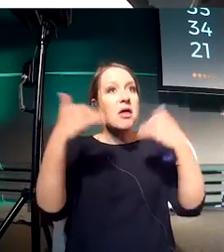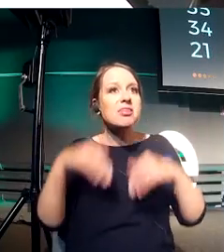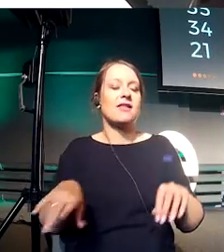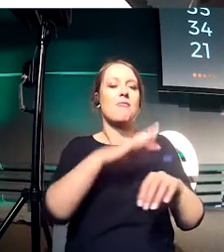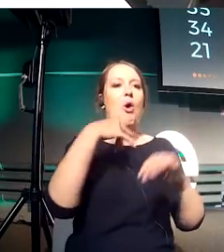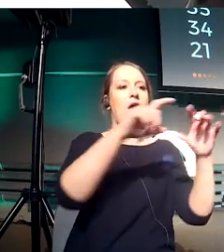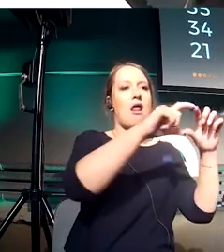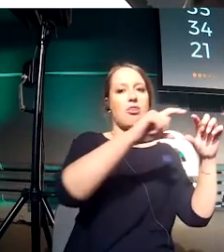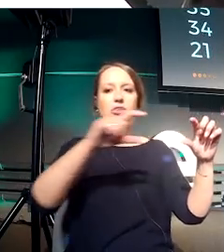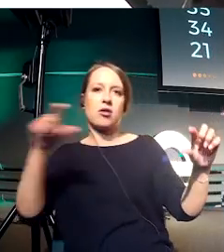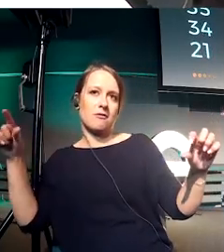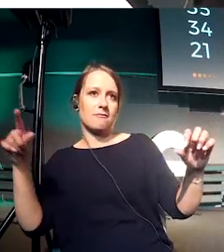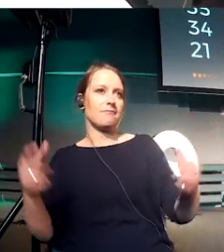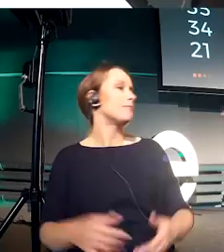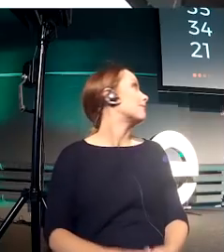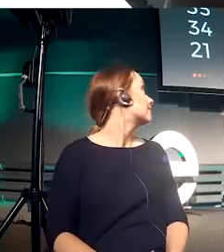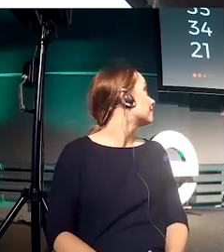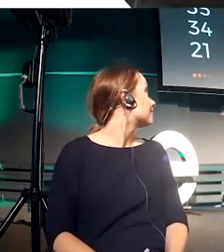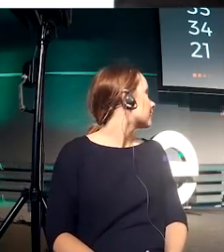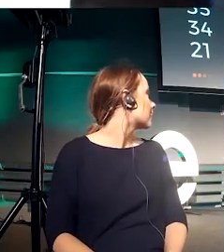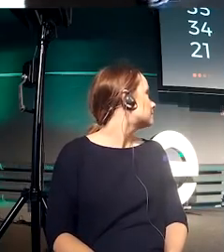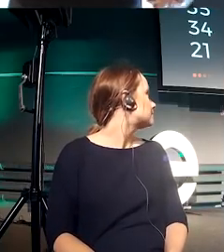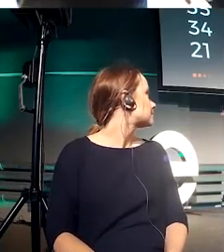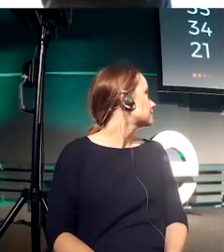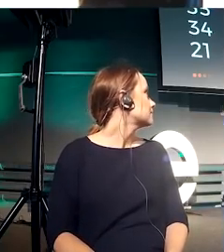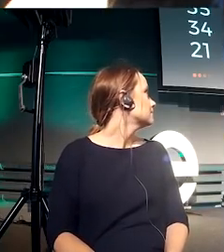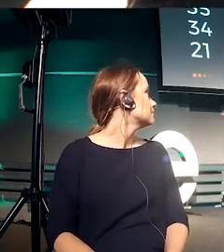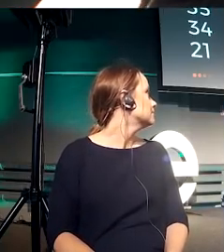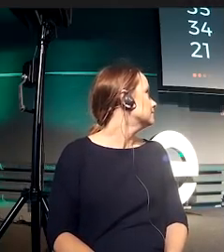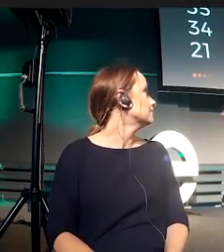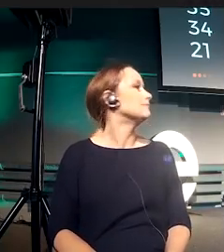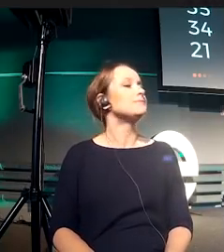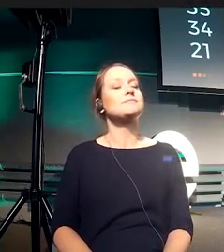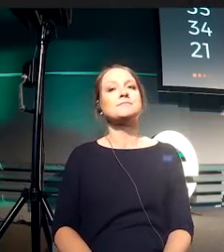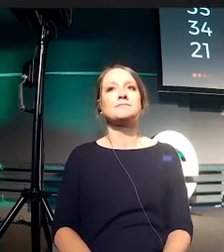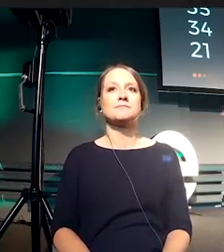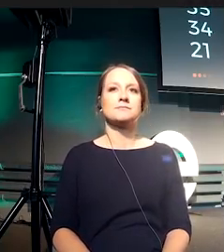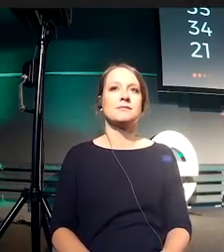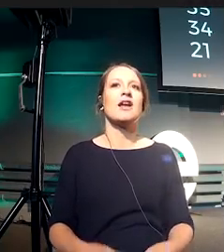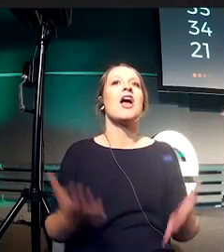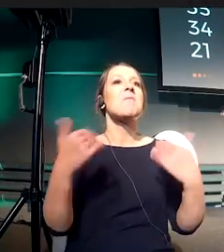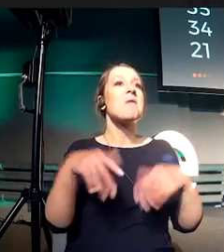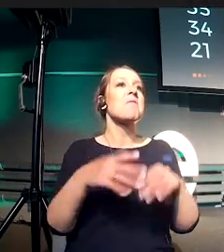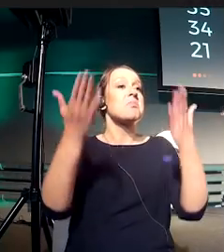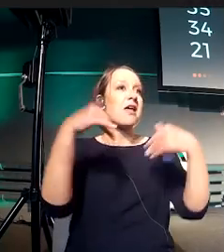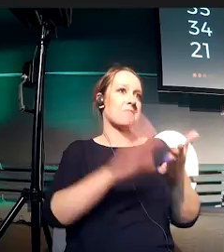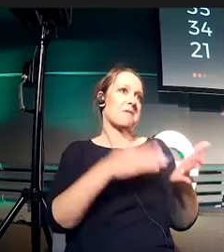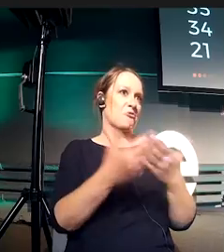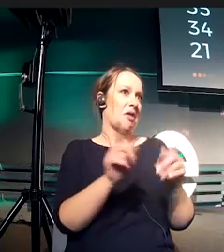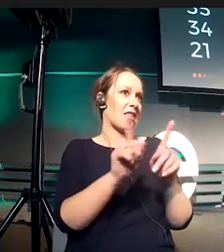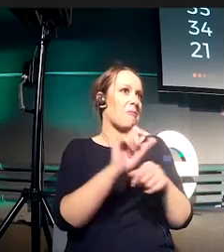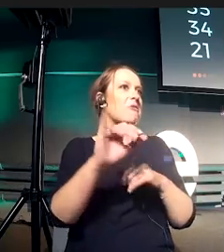What else can you do, again, and always, is use the Fibonacci numbers. These are the Fibonacci numbers, 21 through 89,